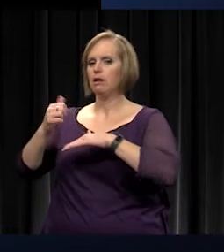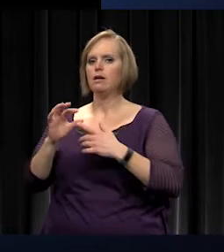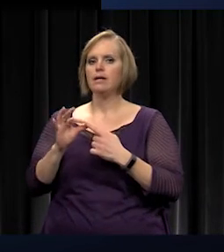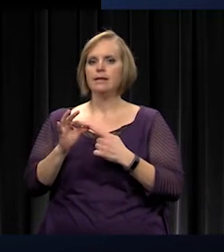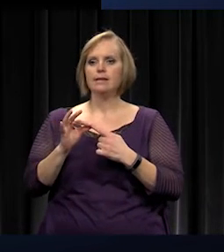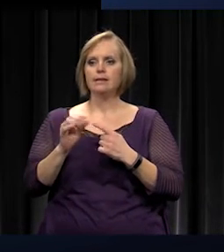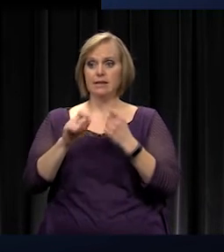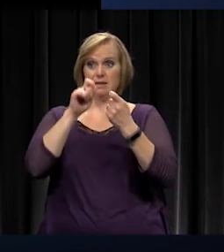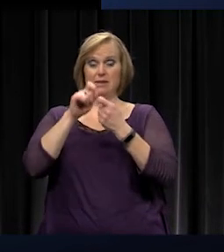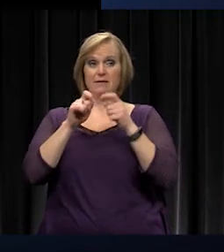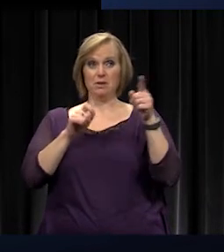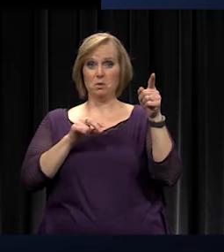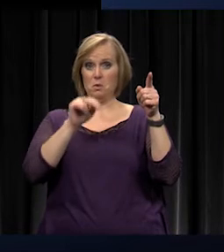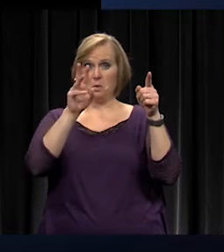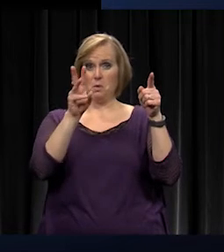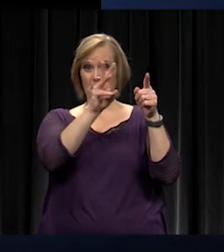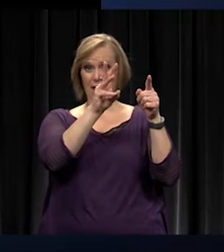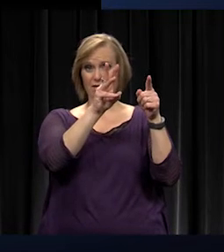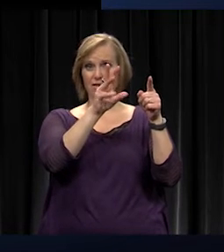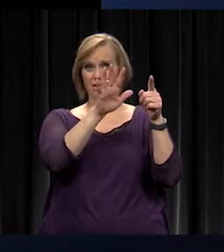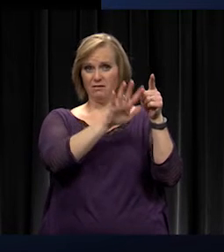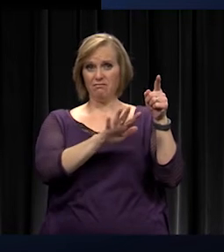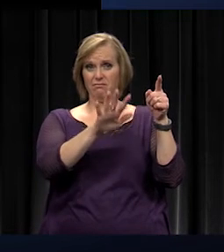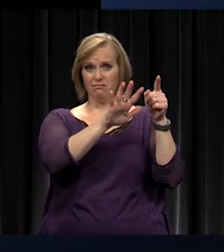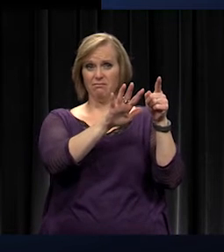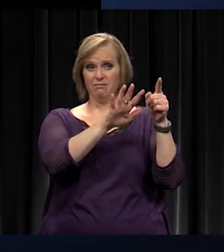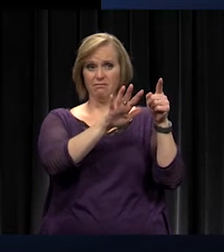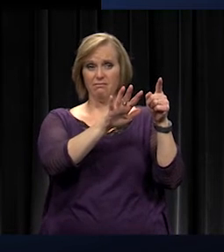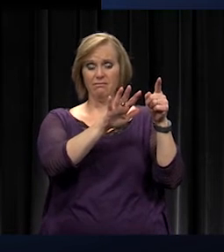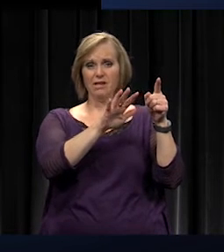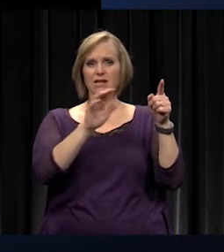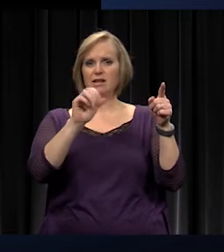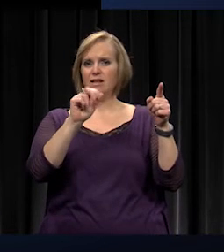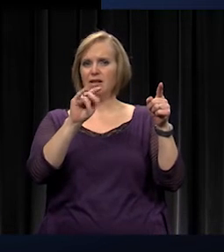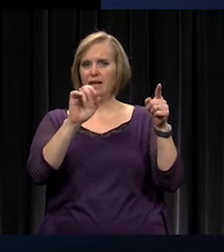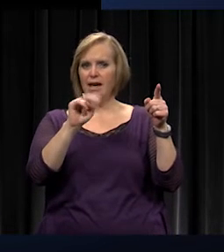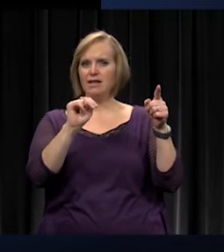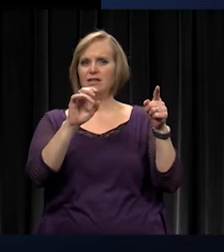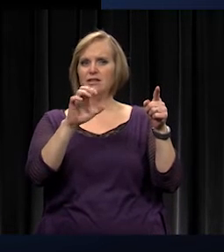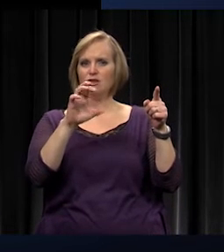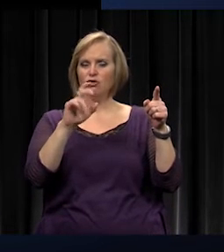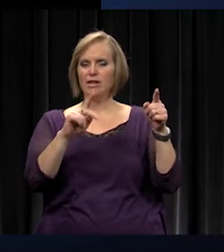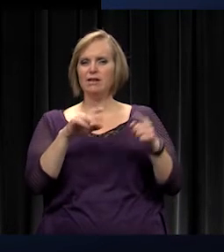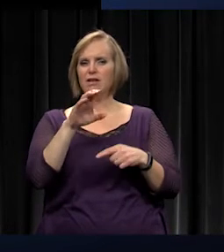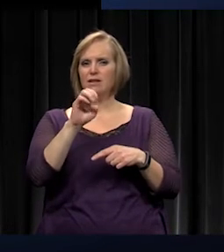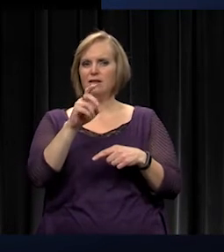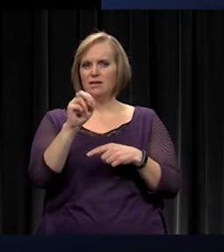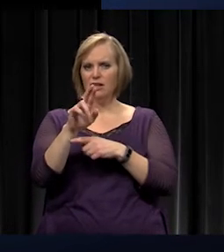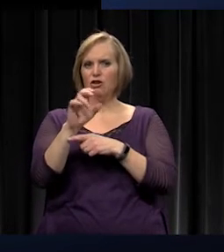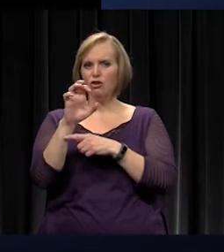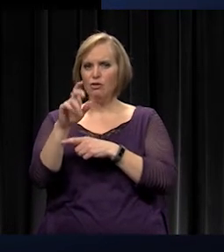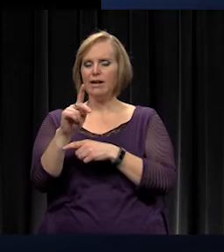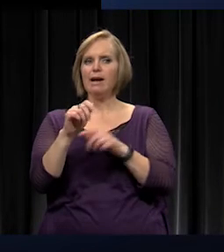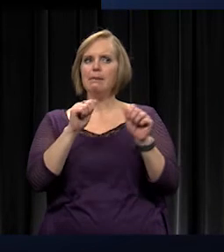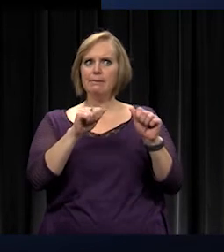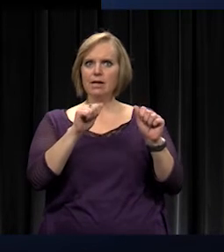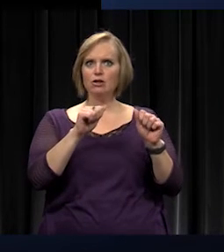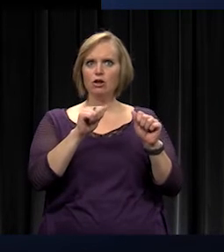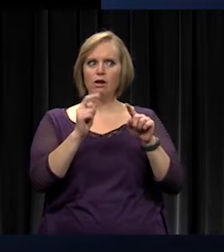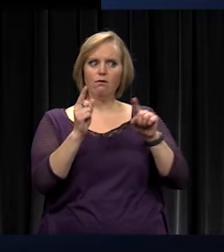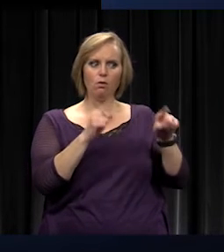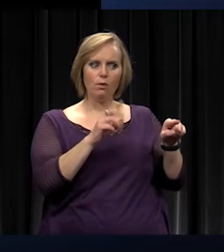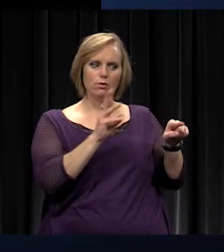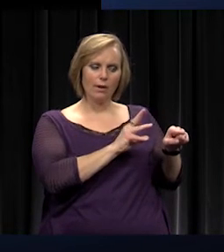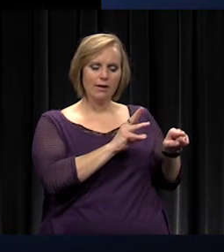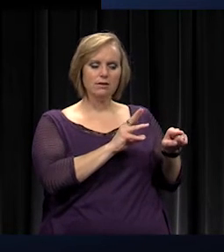kind of Canyon Creek, Cedar Creek, and the potential of attending west. Questions about driving on